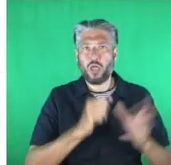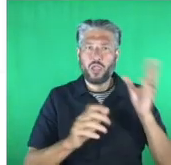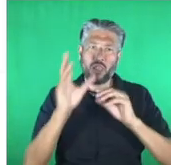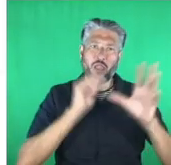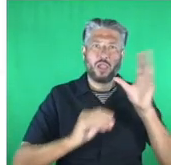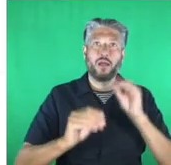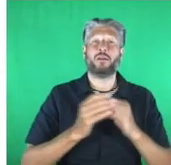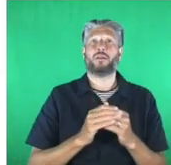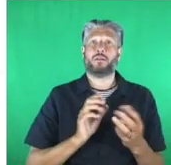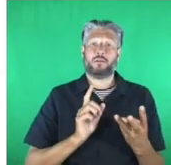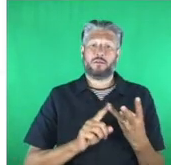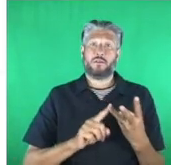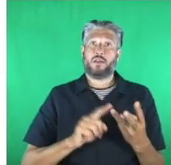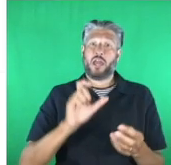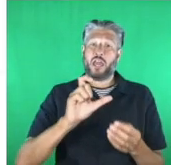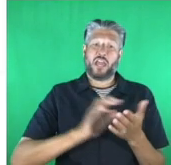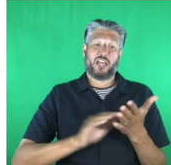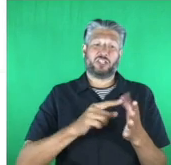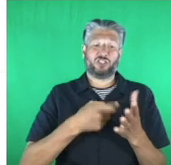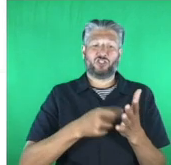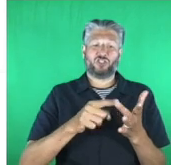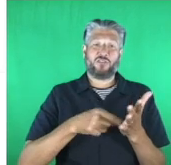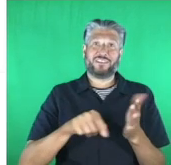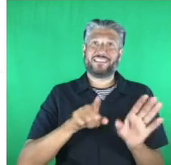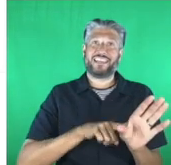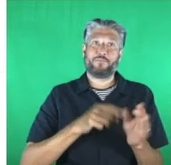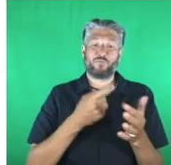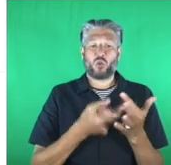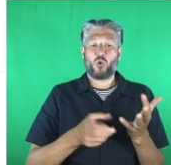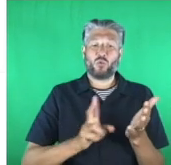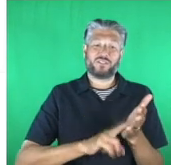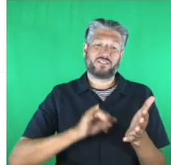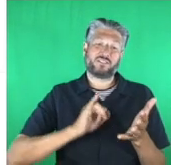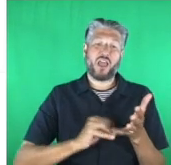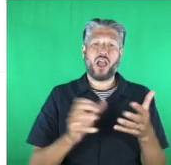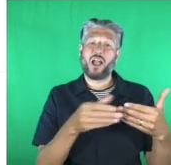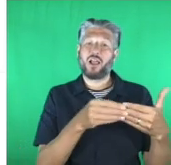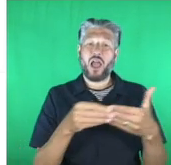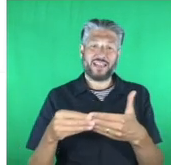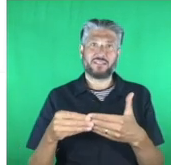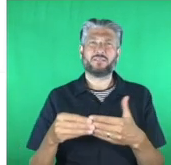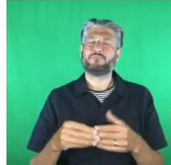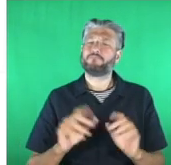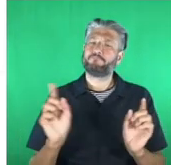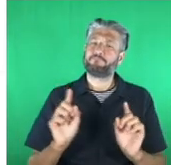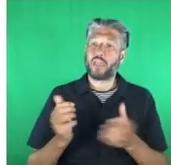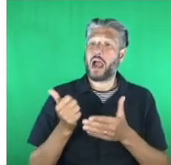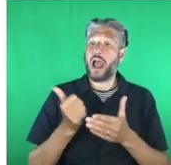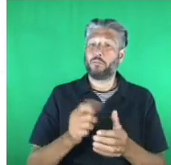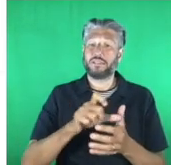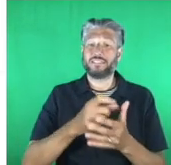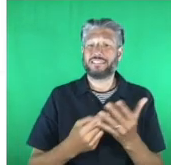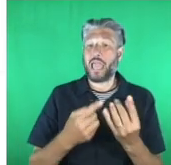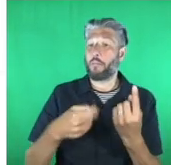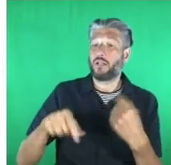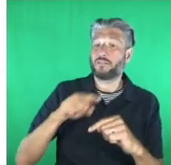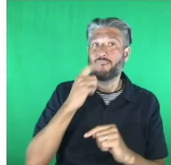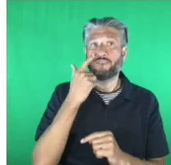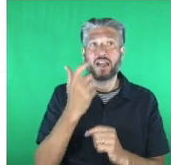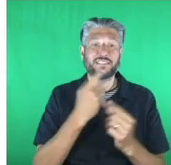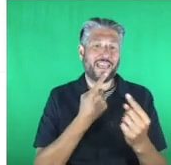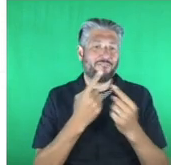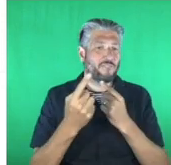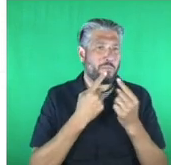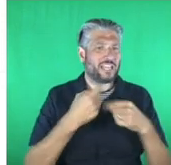created ewansguide.com as an online resource allowing disabled people to find and share information about a location or